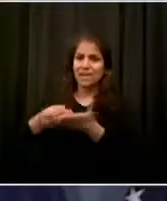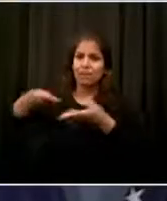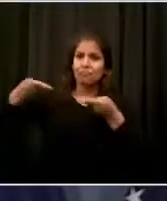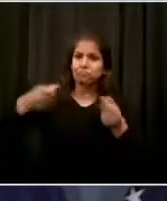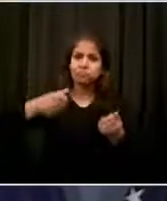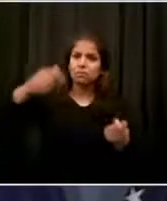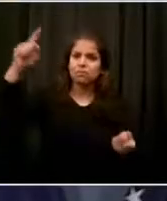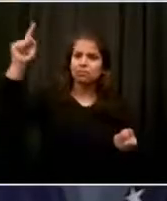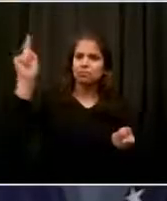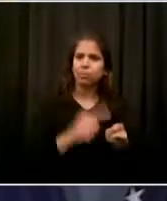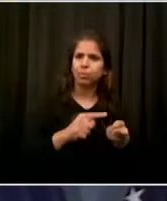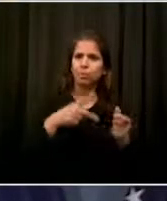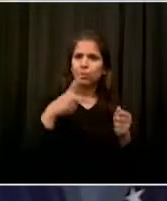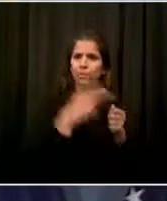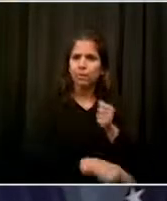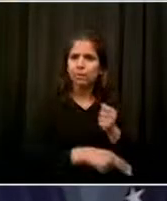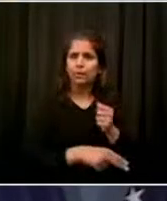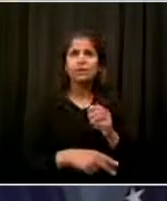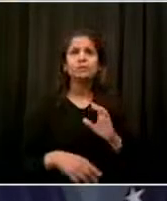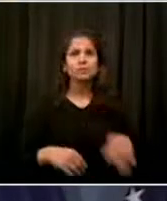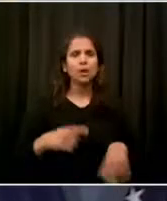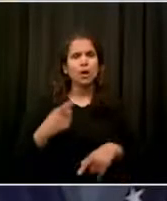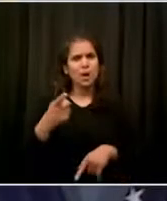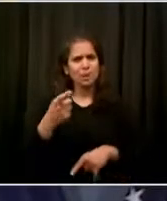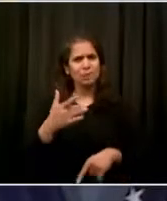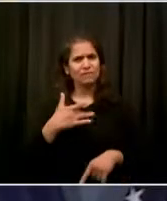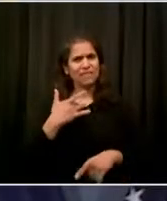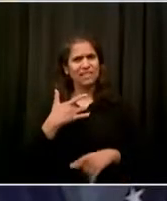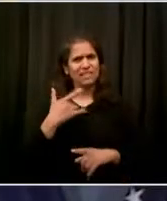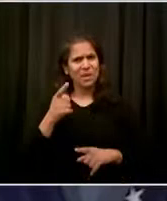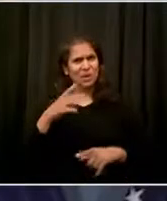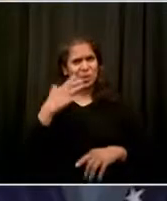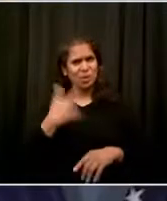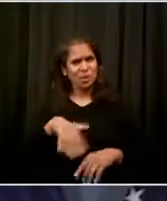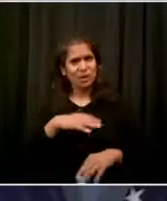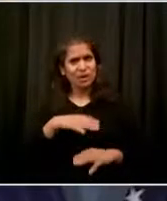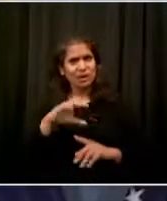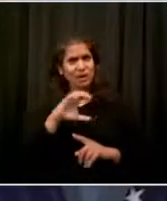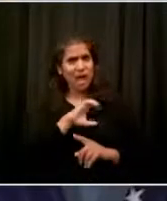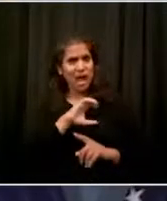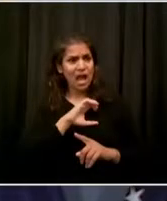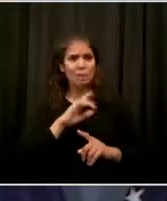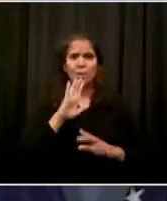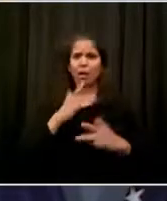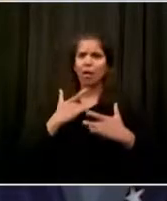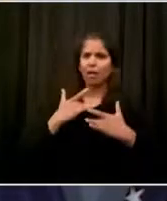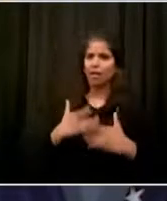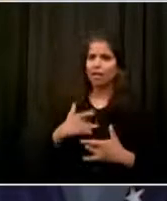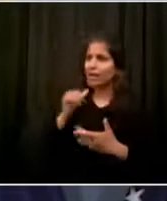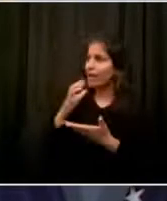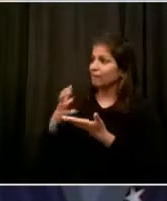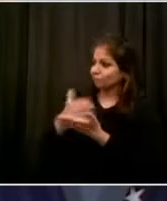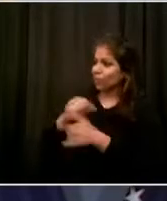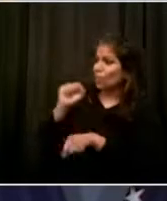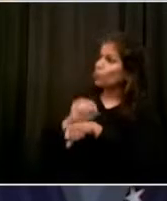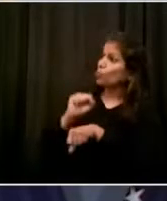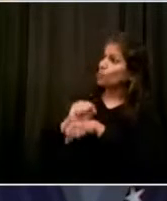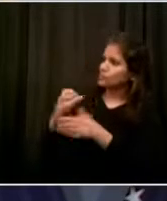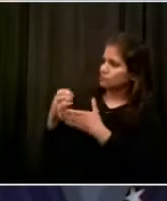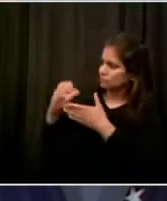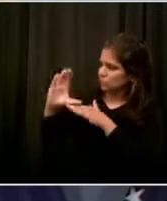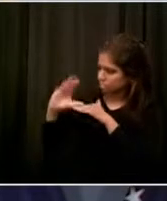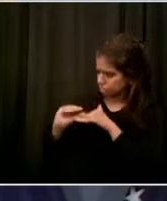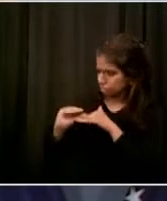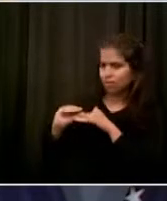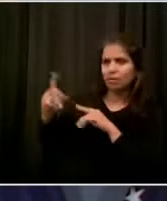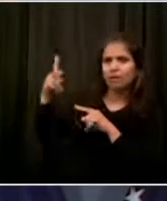this is a tough thing to hear, I think, if you're a police officer. Rich, it's a very fair question, but I don't think these things